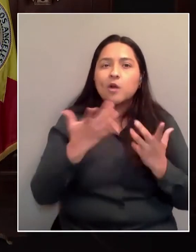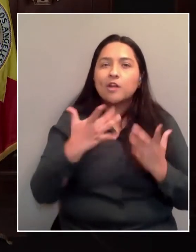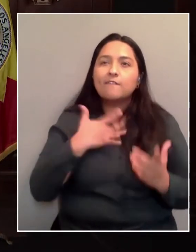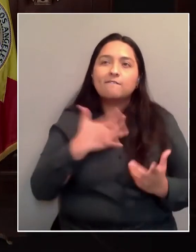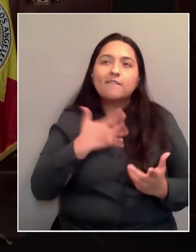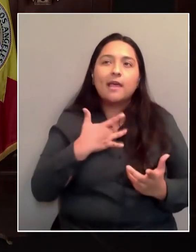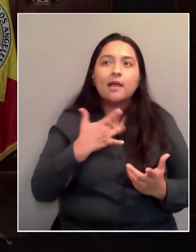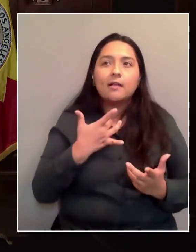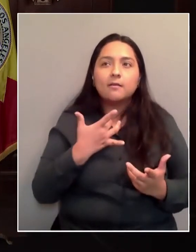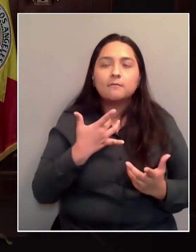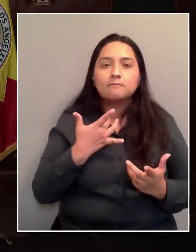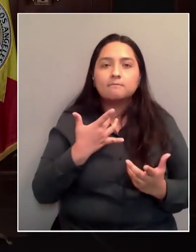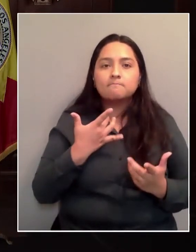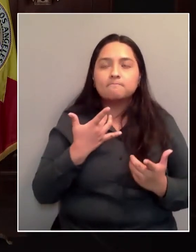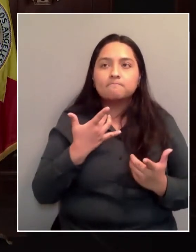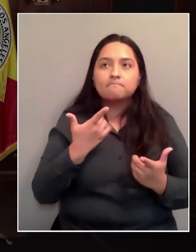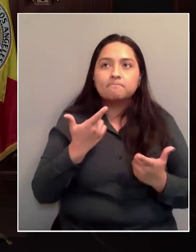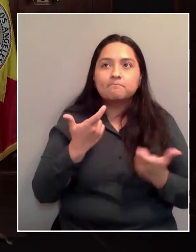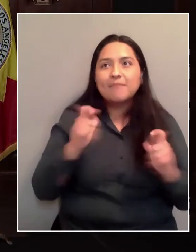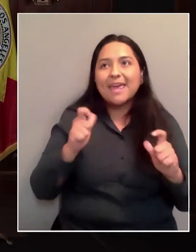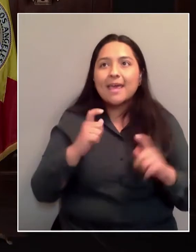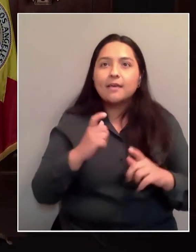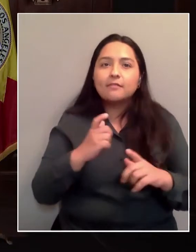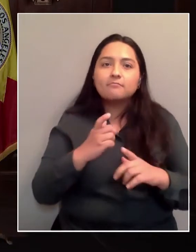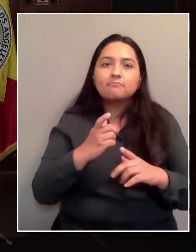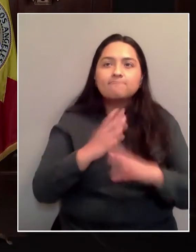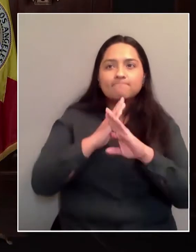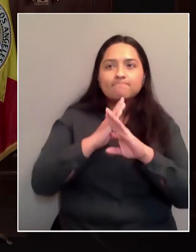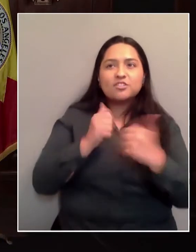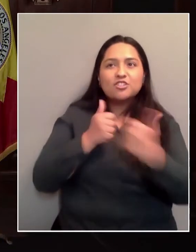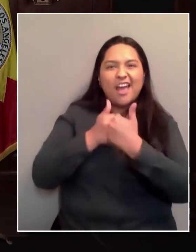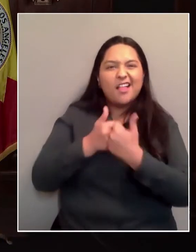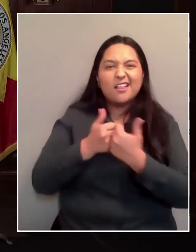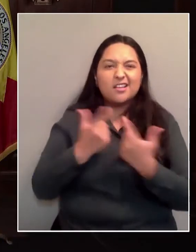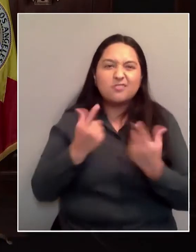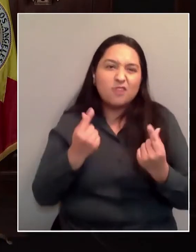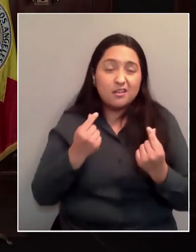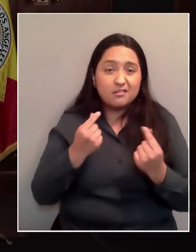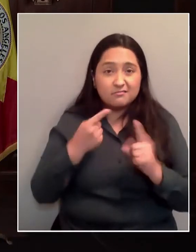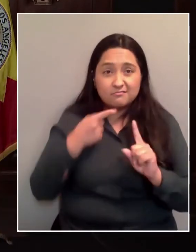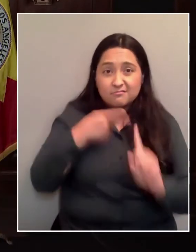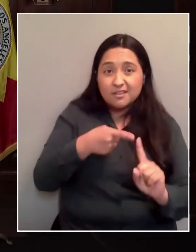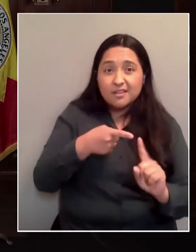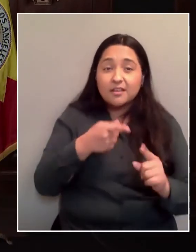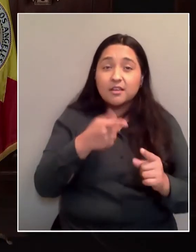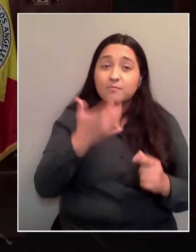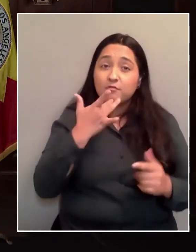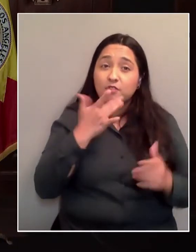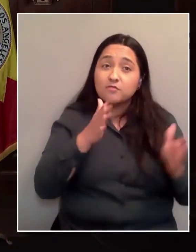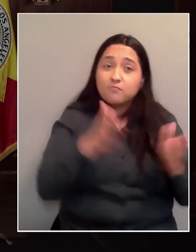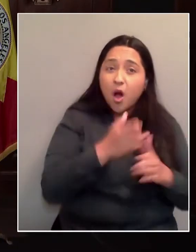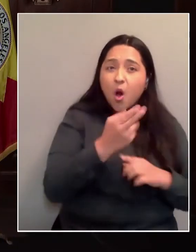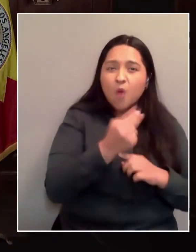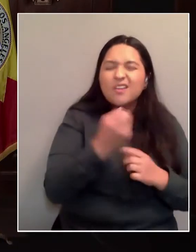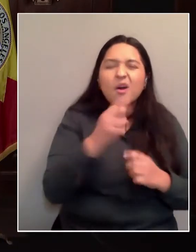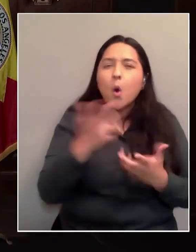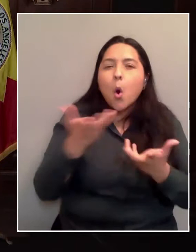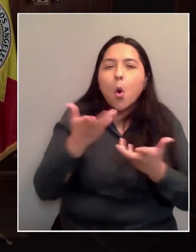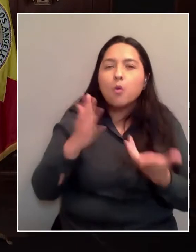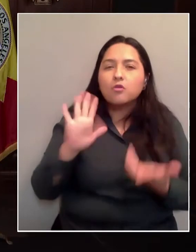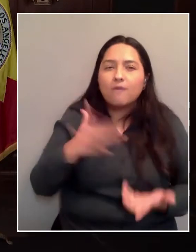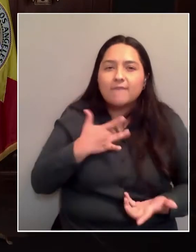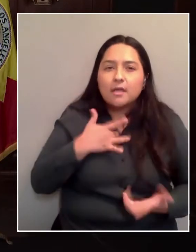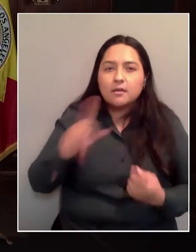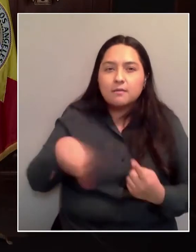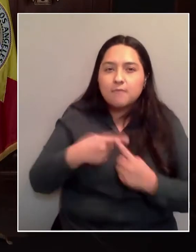or stumbling blocks. Is it about going for smaller hotels? Where do you feel like the county or the city should focus?